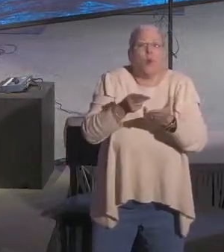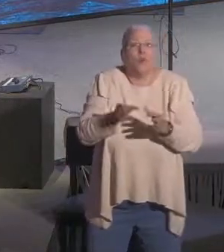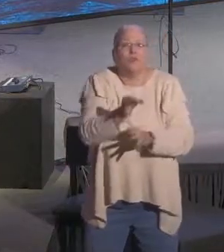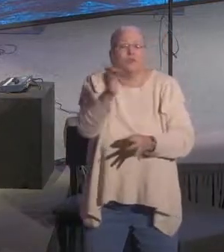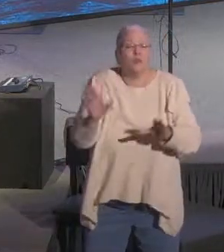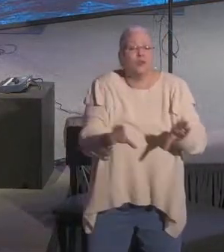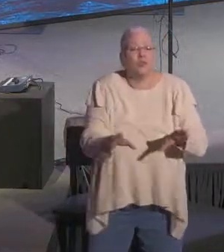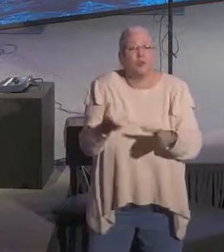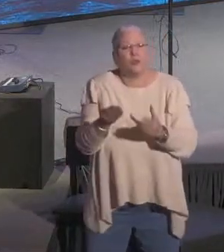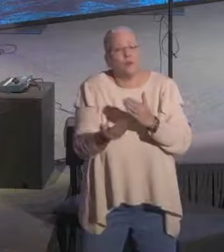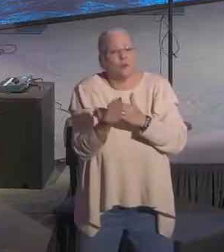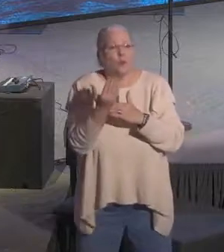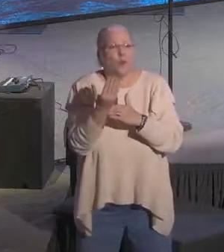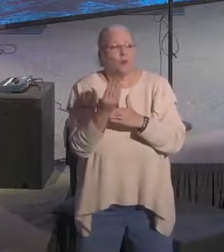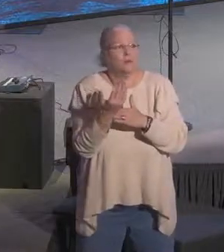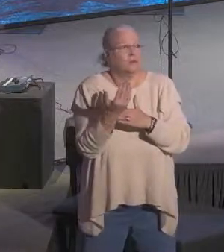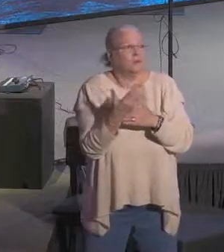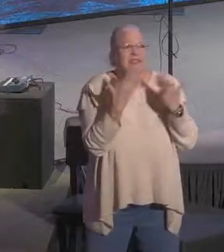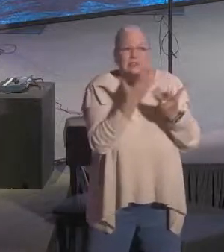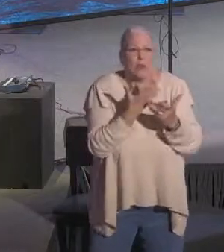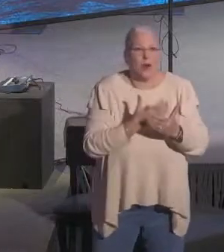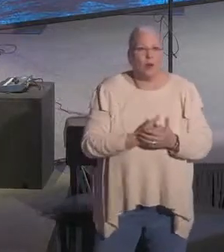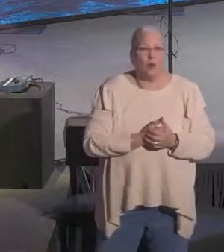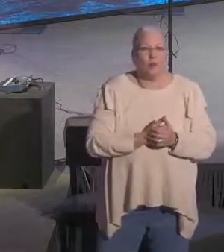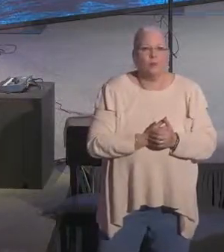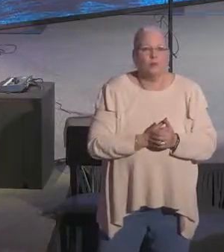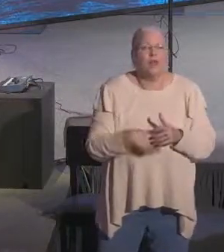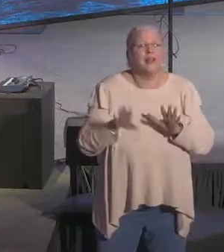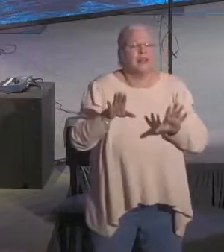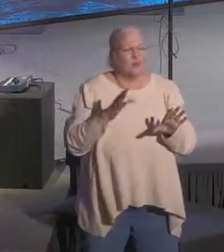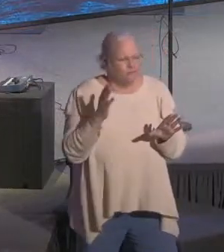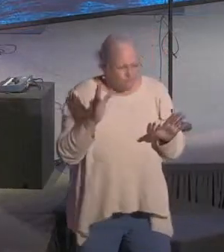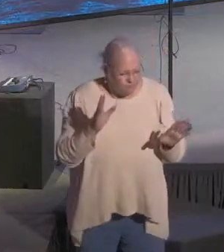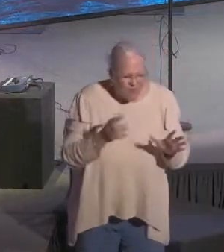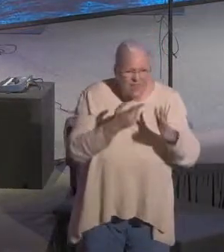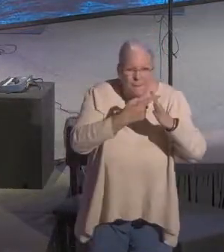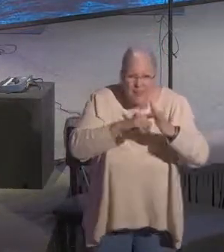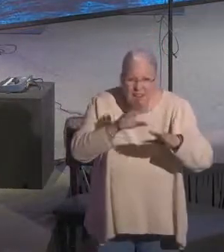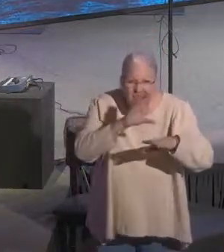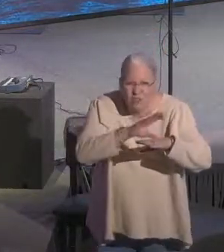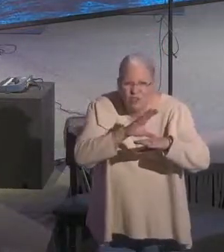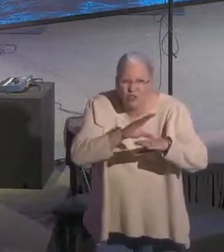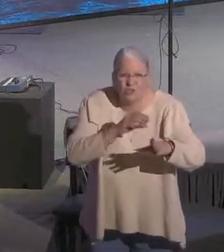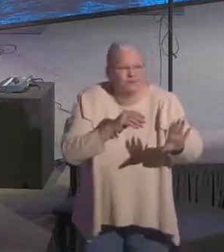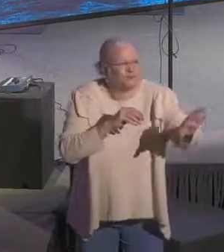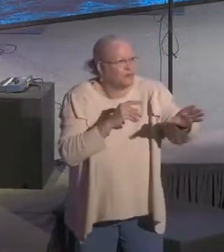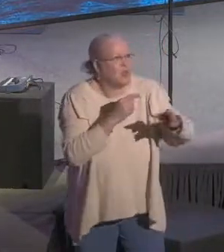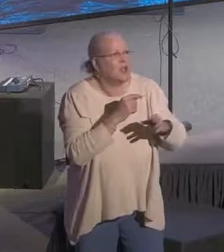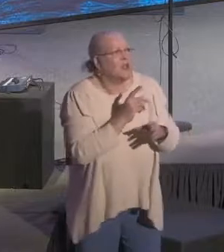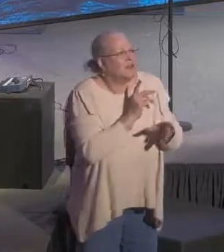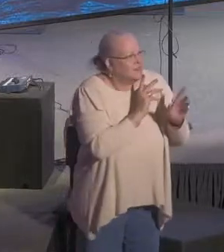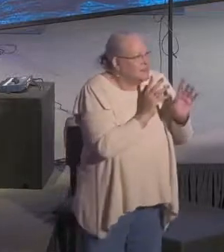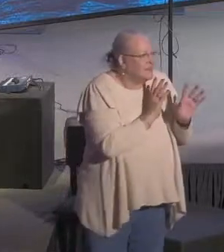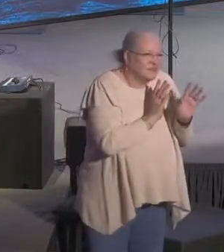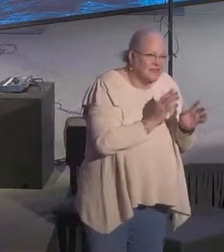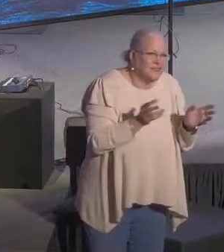Incredible. Incredible. Now, I want to go back to the very beginning of the church. And I just want to talk about this for a moment.